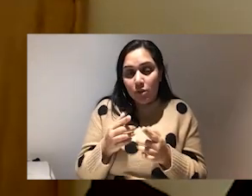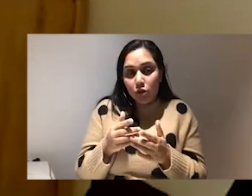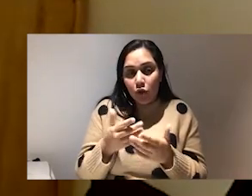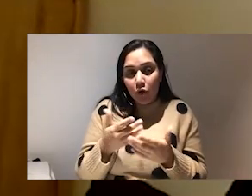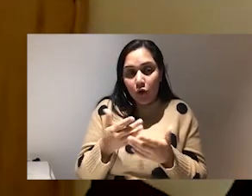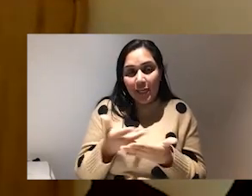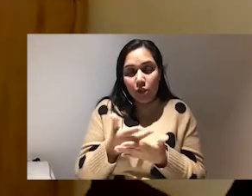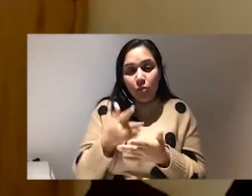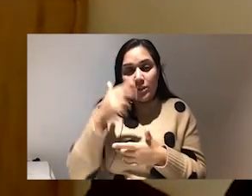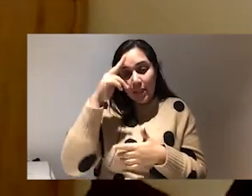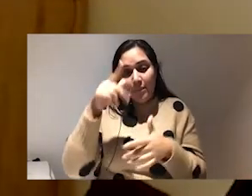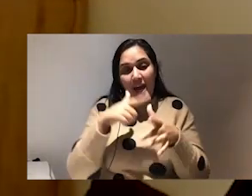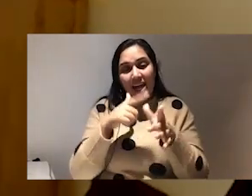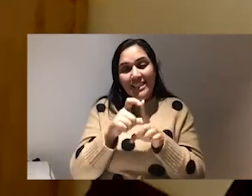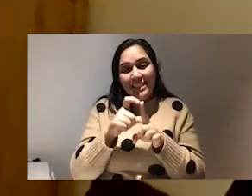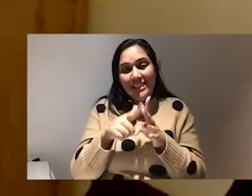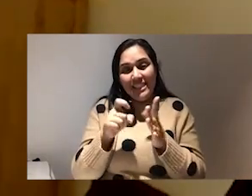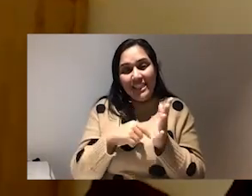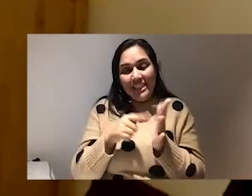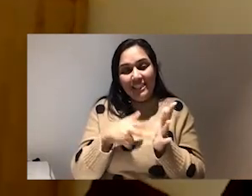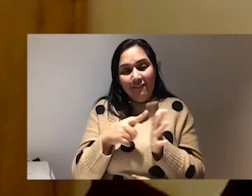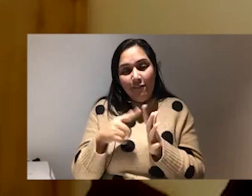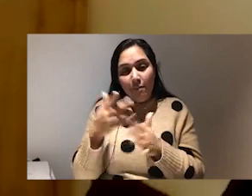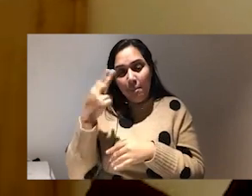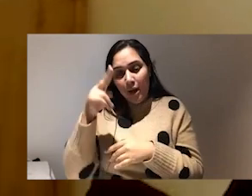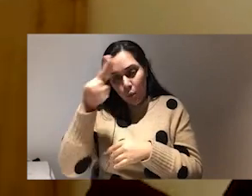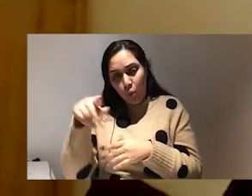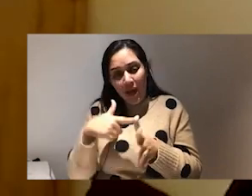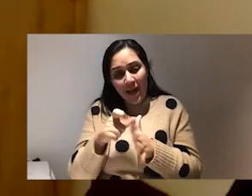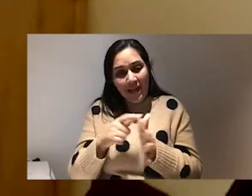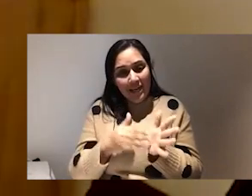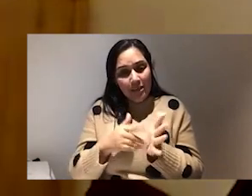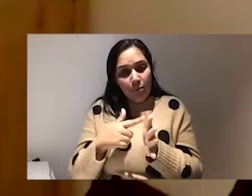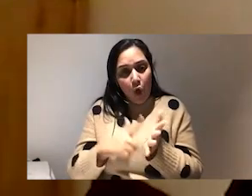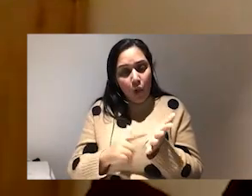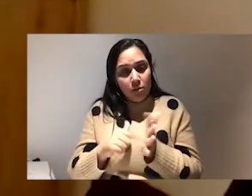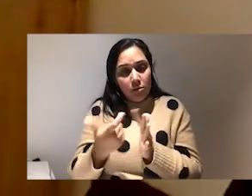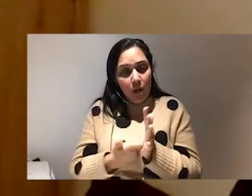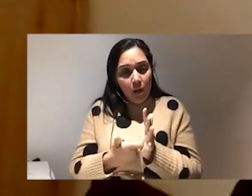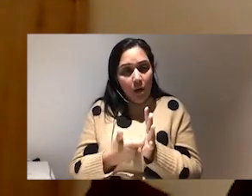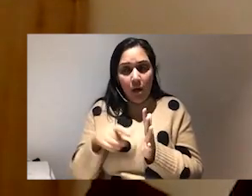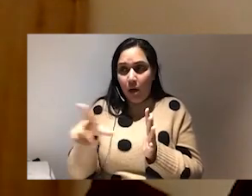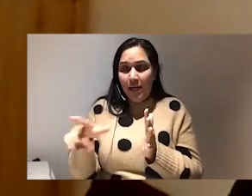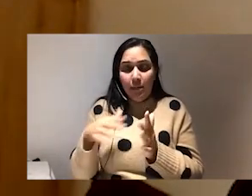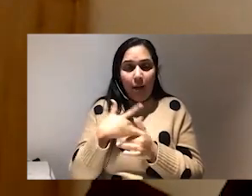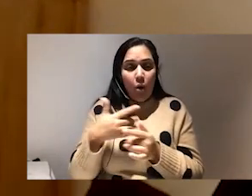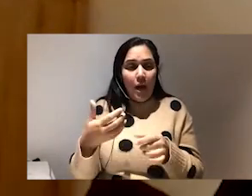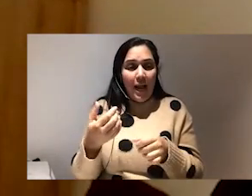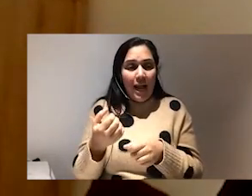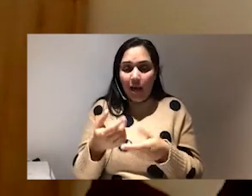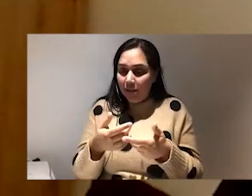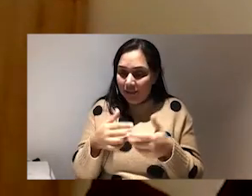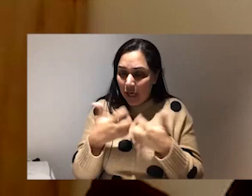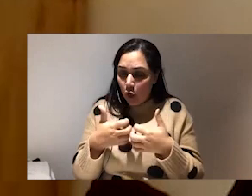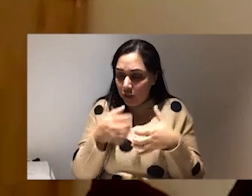Addicted by Adam Alter, which talks about technology addictions, right. And that changed my life, actually, because it like totally changed the way that I interact